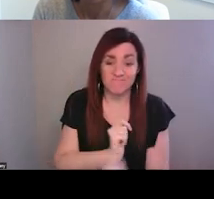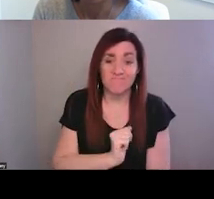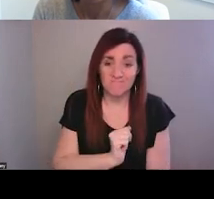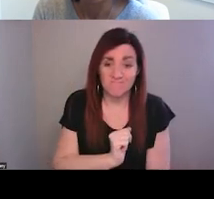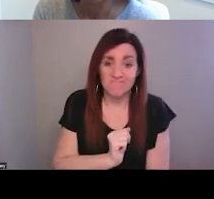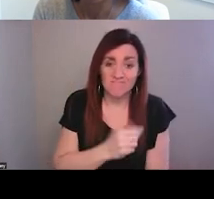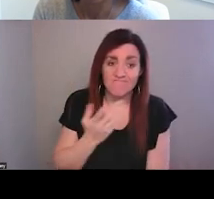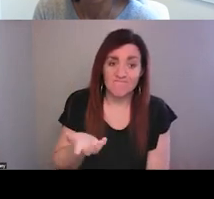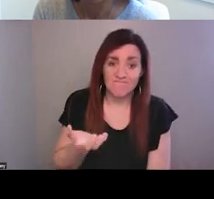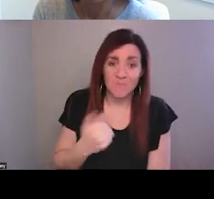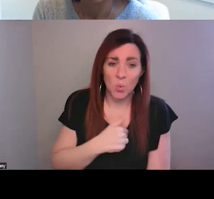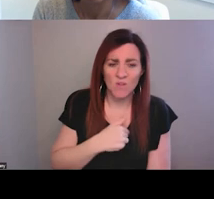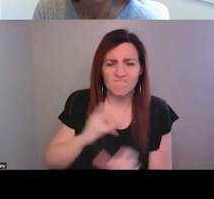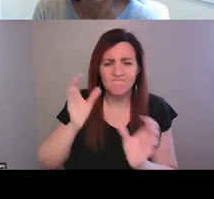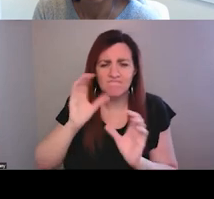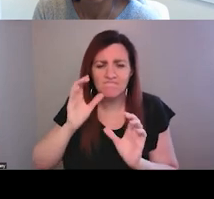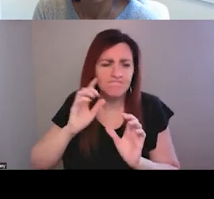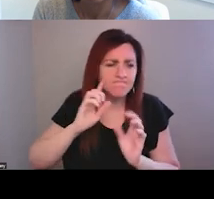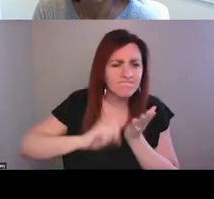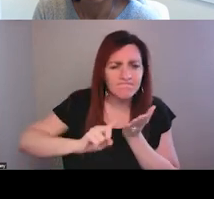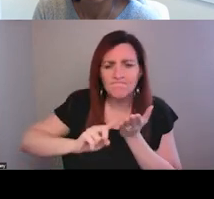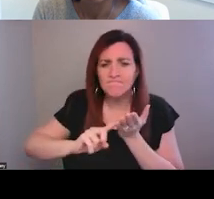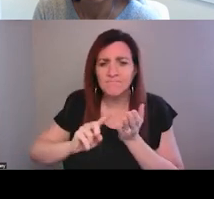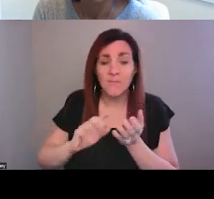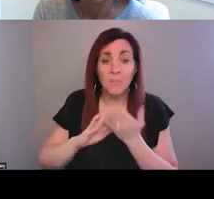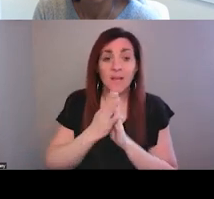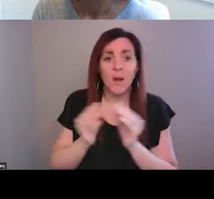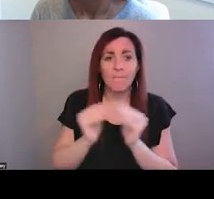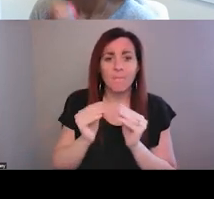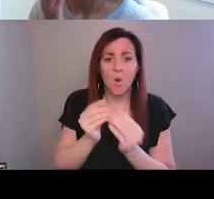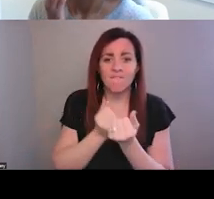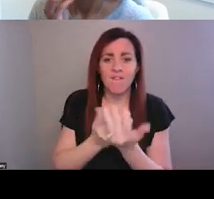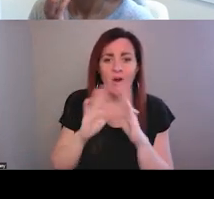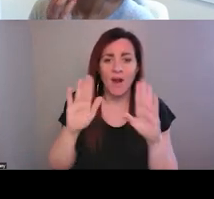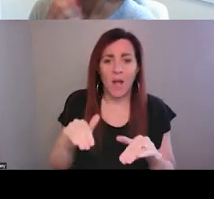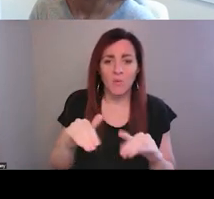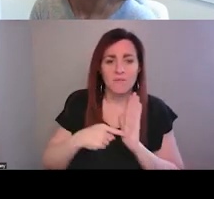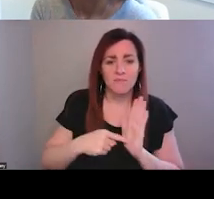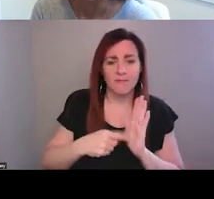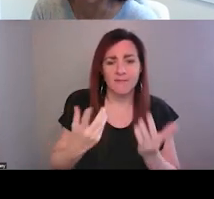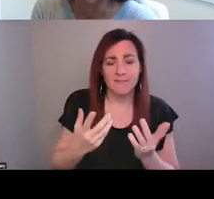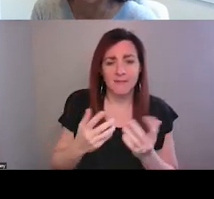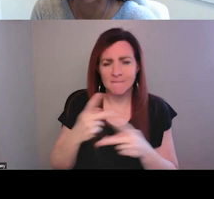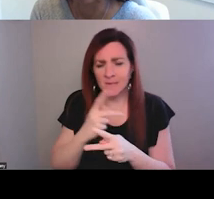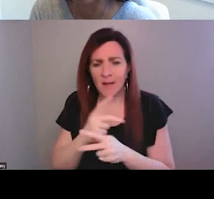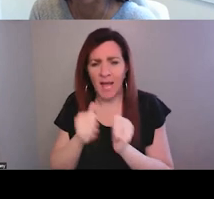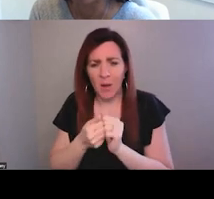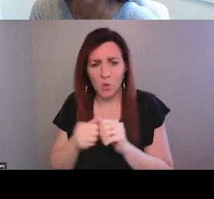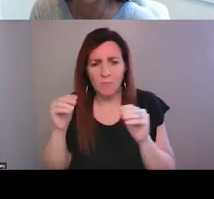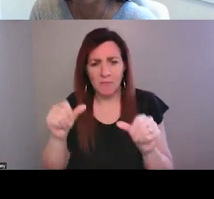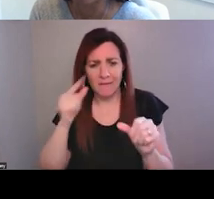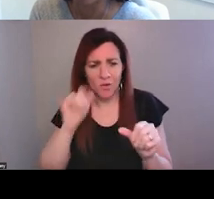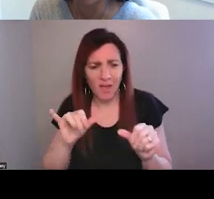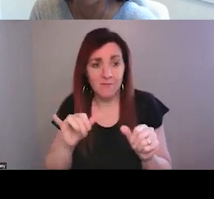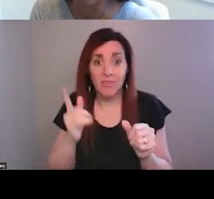we're exploring ways to make it more of a firehouse model, figuring out how we can fund that. And that's really